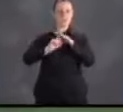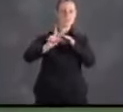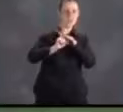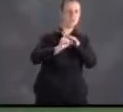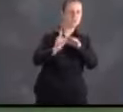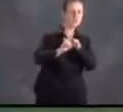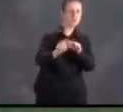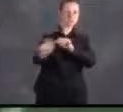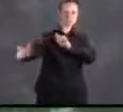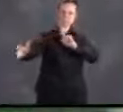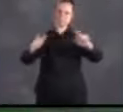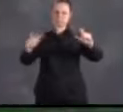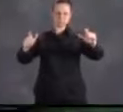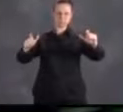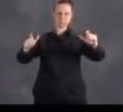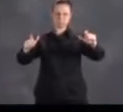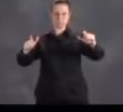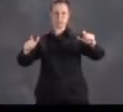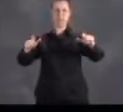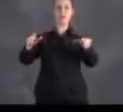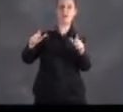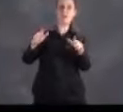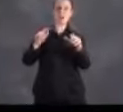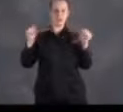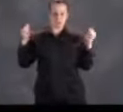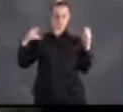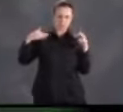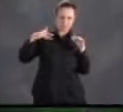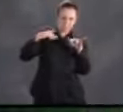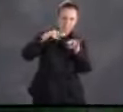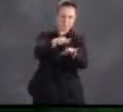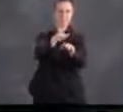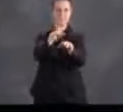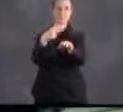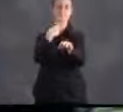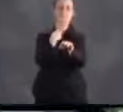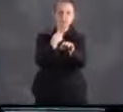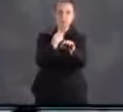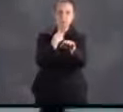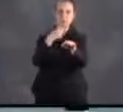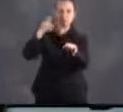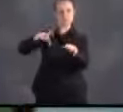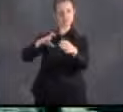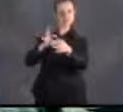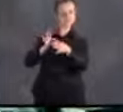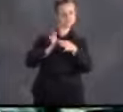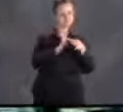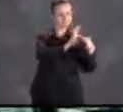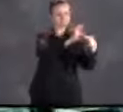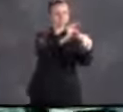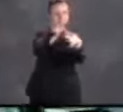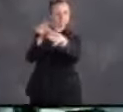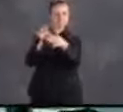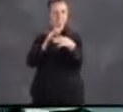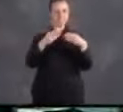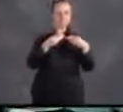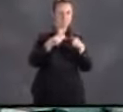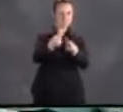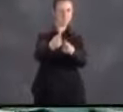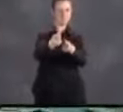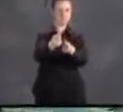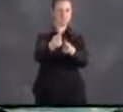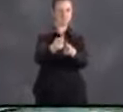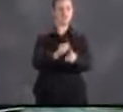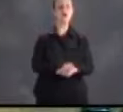this large and populated is extremely difficult without a coordinated and cooperative effort from all citizens. If an